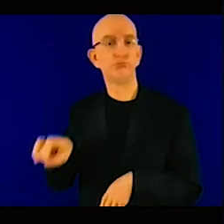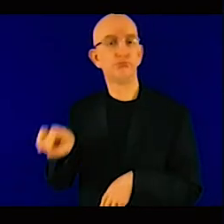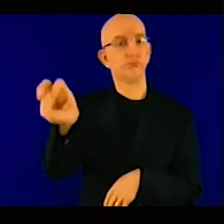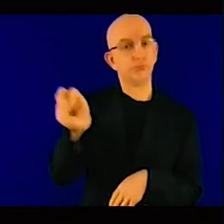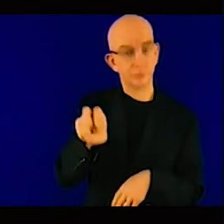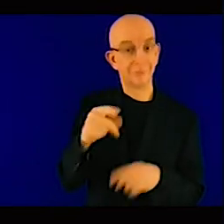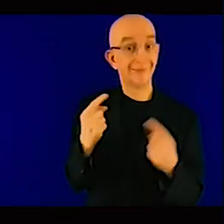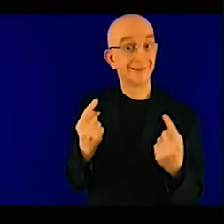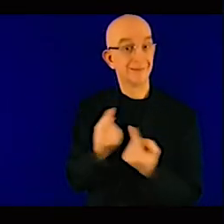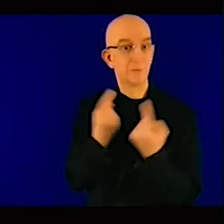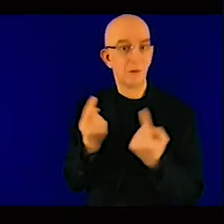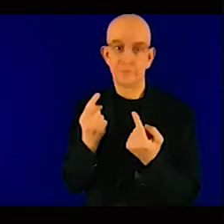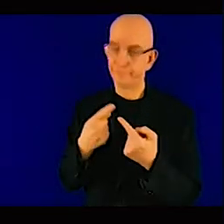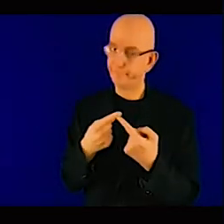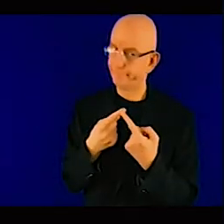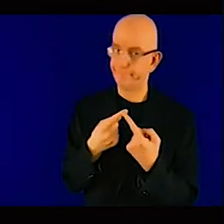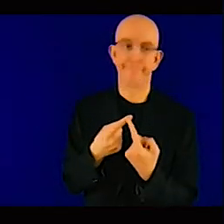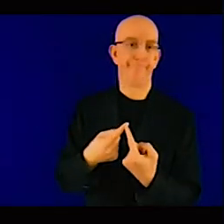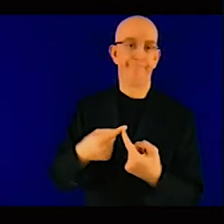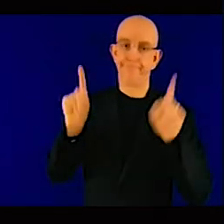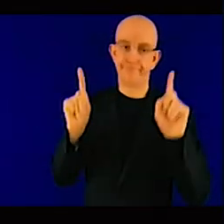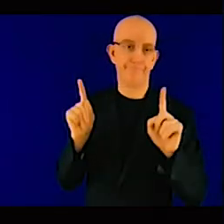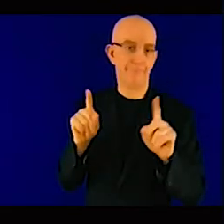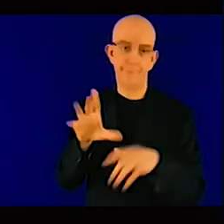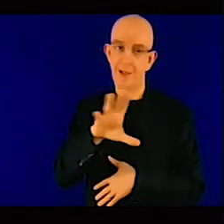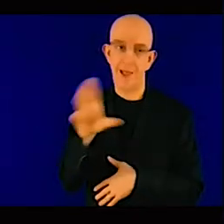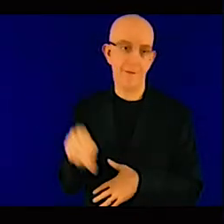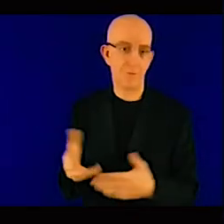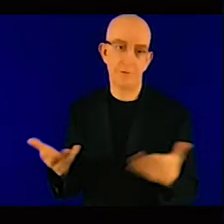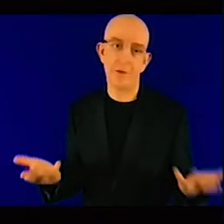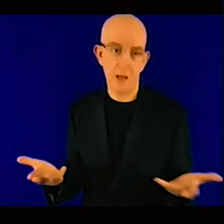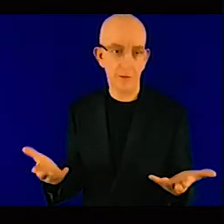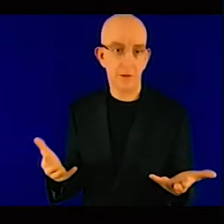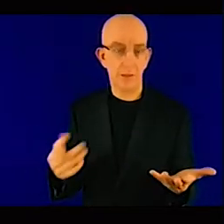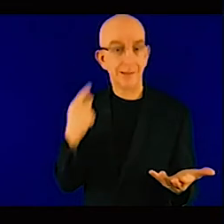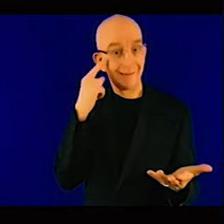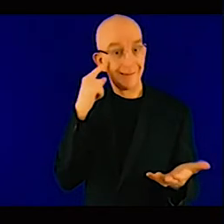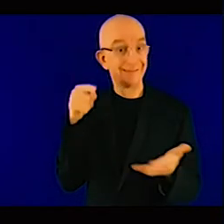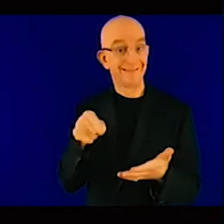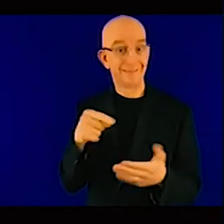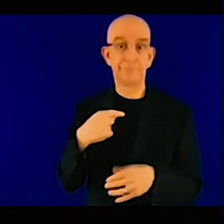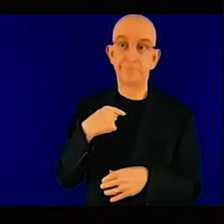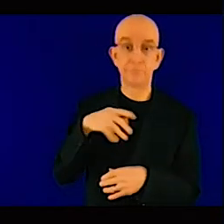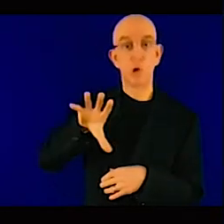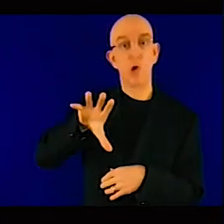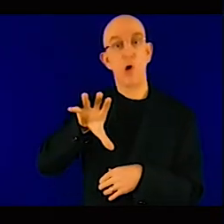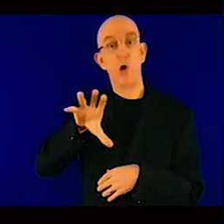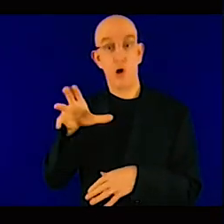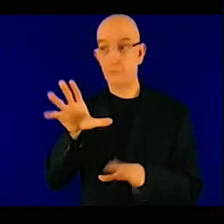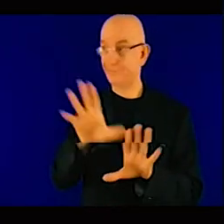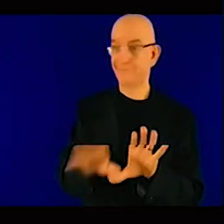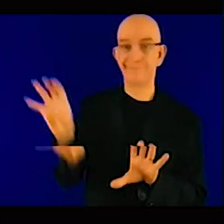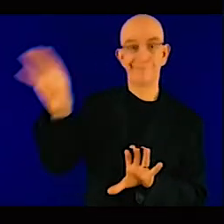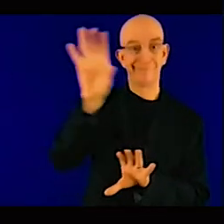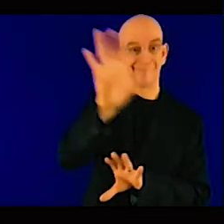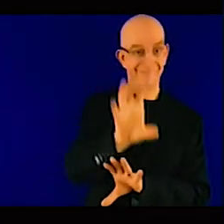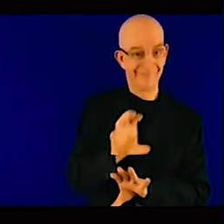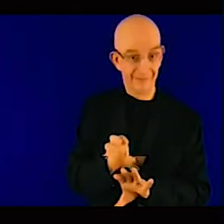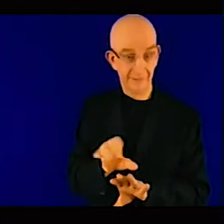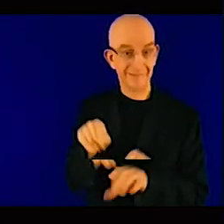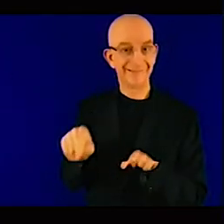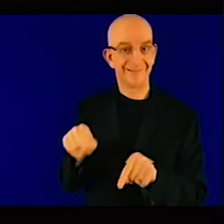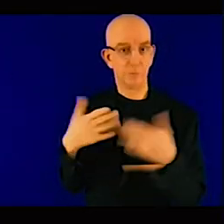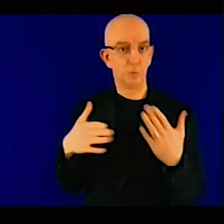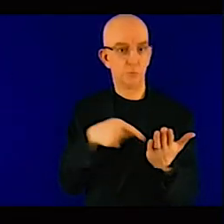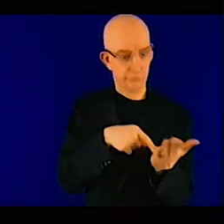additional work from the part of the population and the head of states. Having said that. I think what we need to